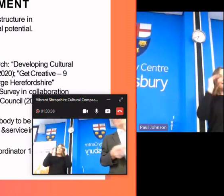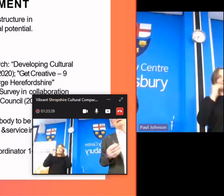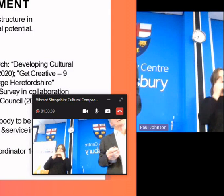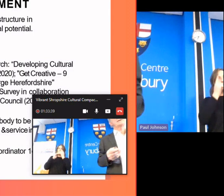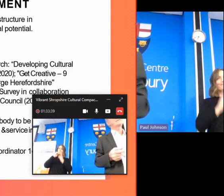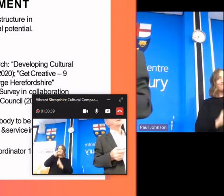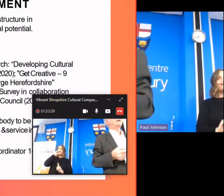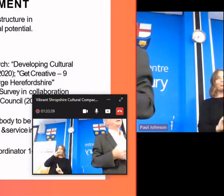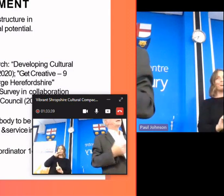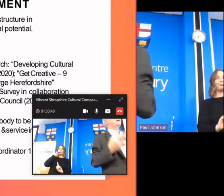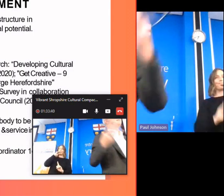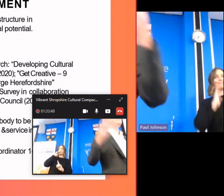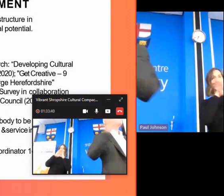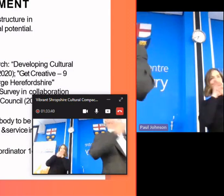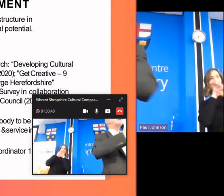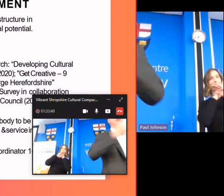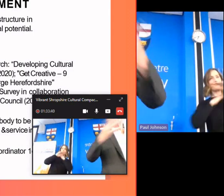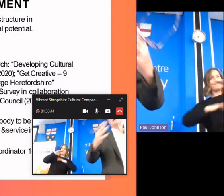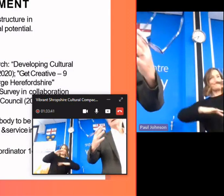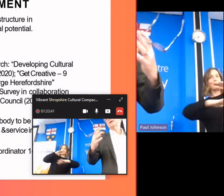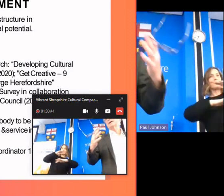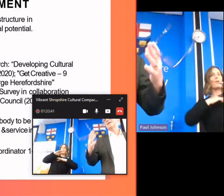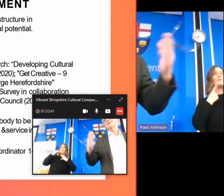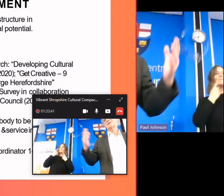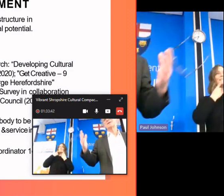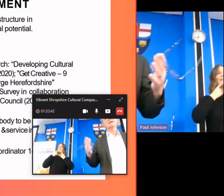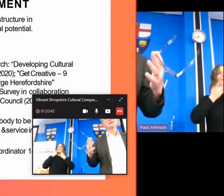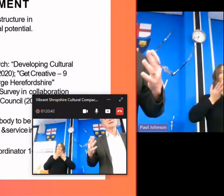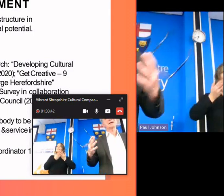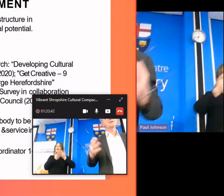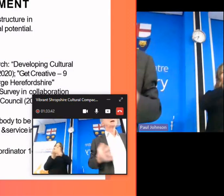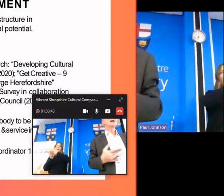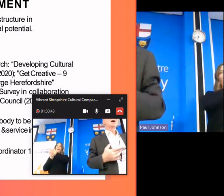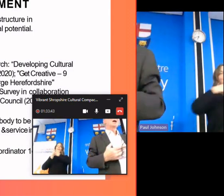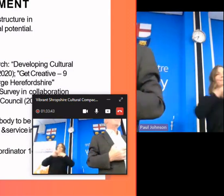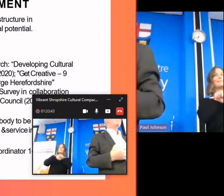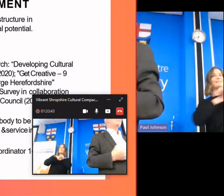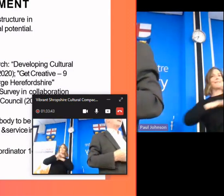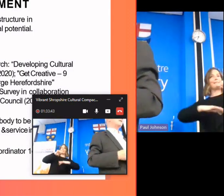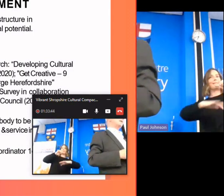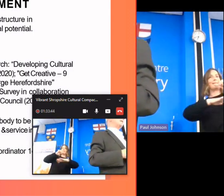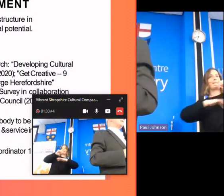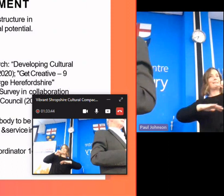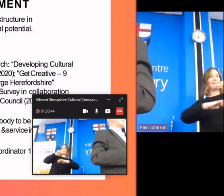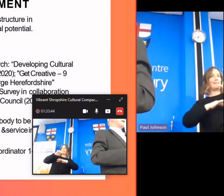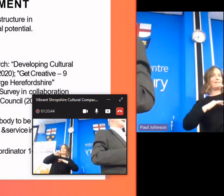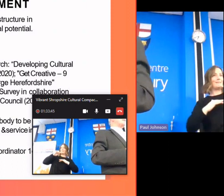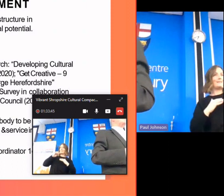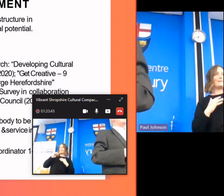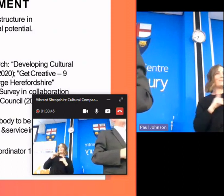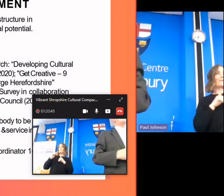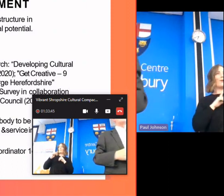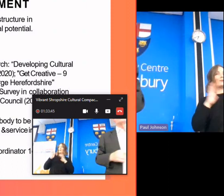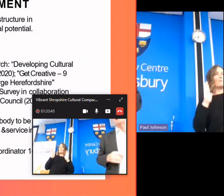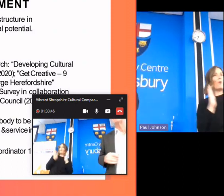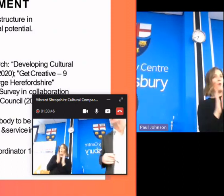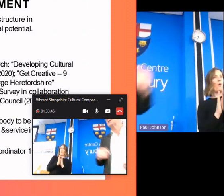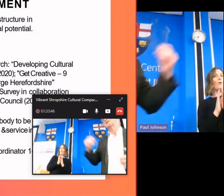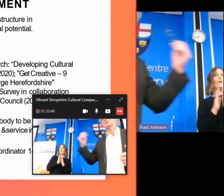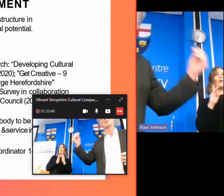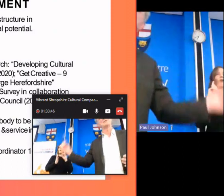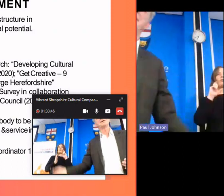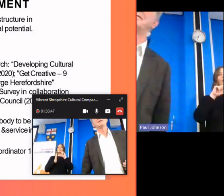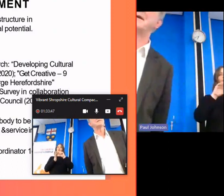of many of the data gatherers and data sets um the many of the the